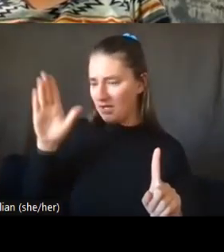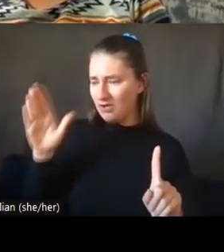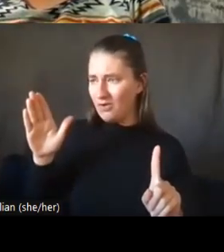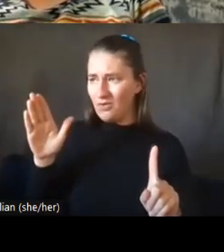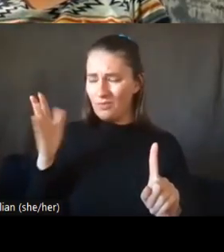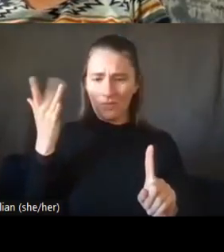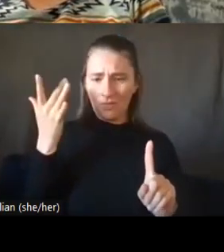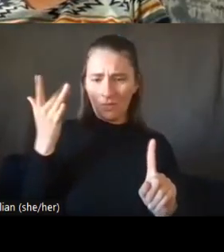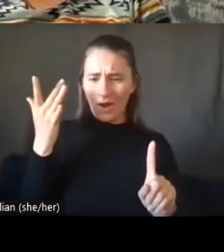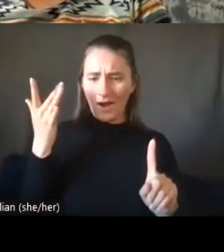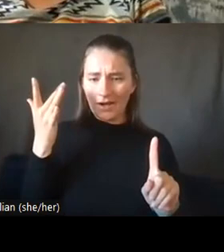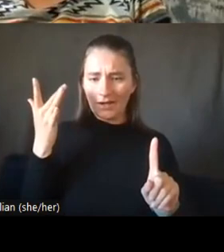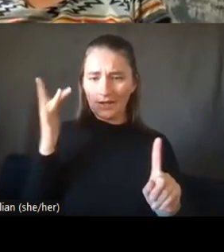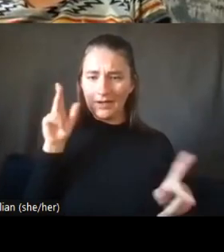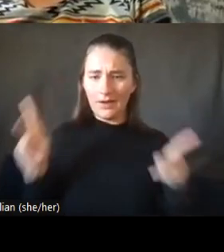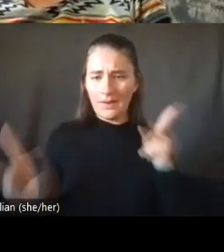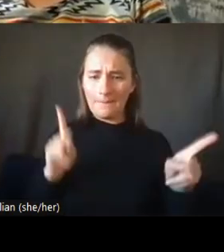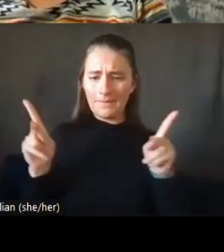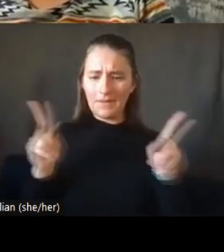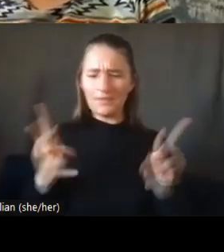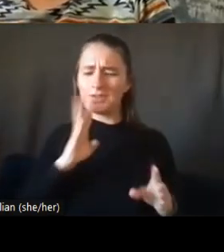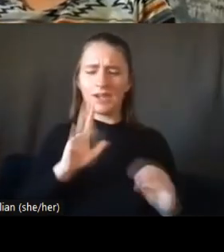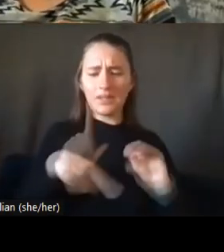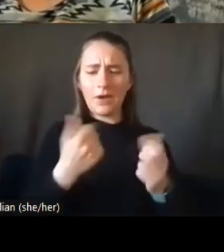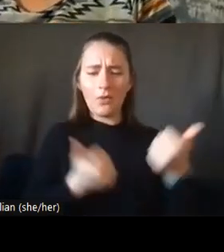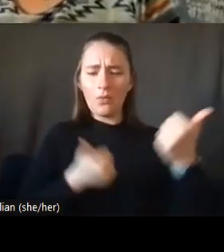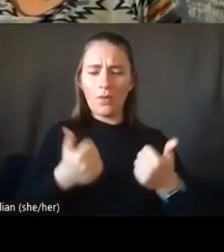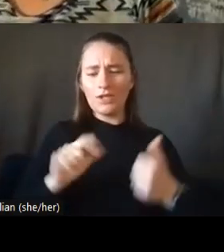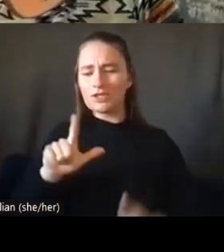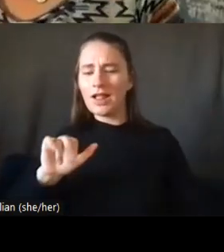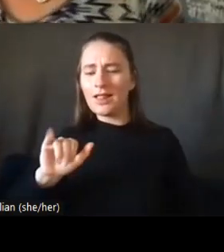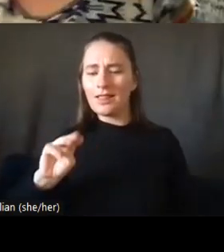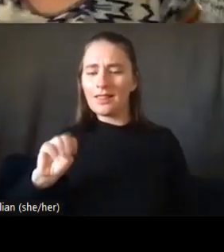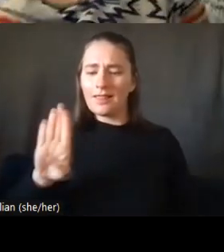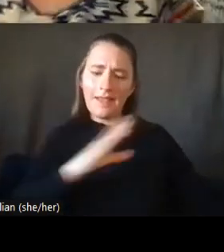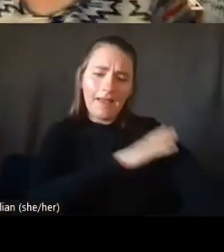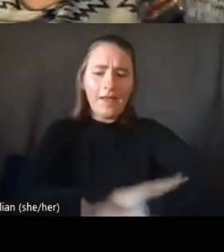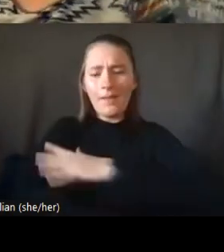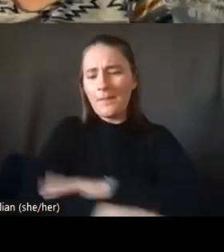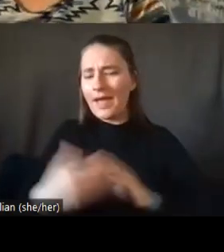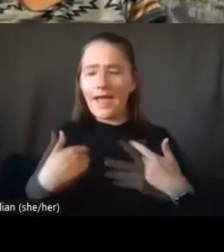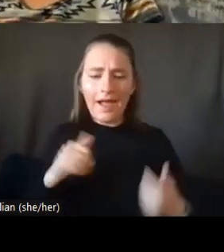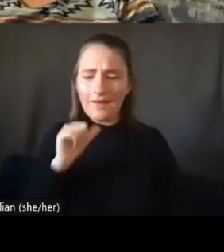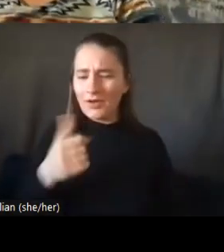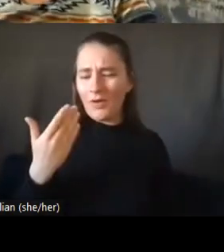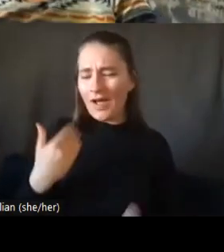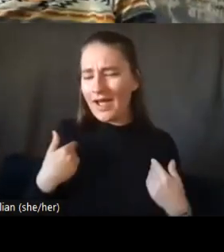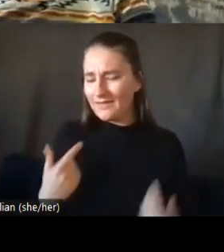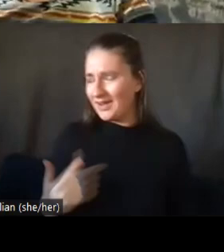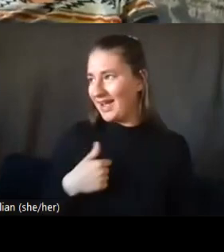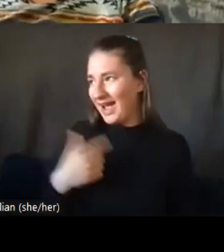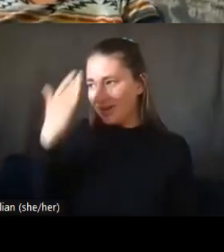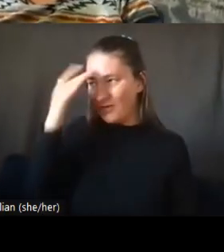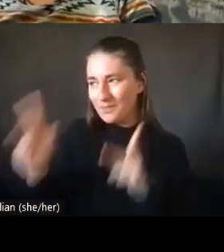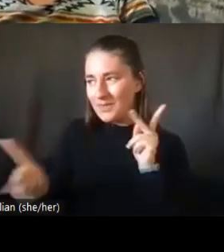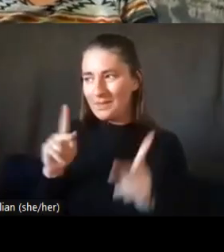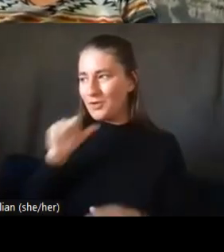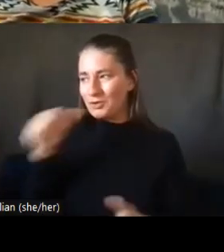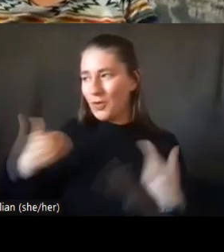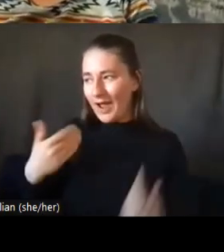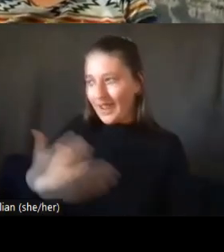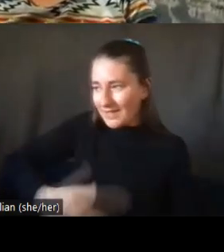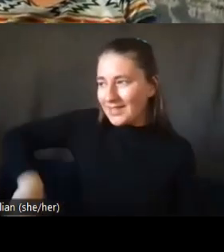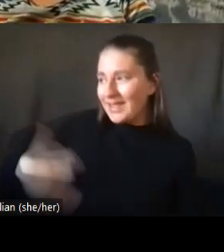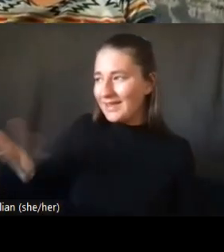around about who have all their limbs like they I know people who have less limbs than them and they're not complaining about